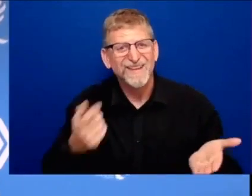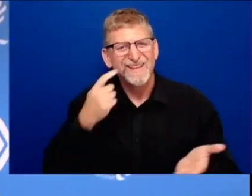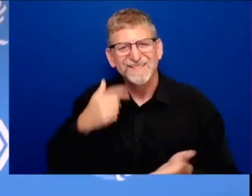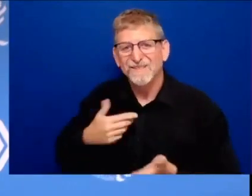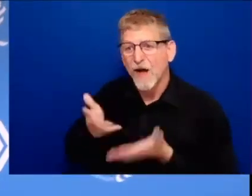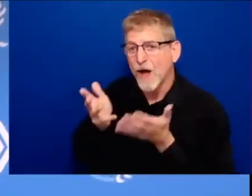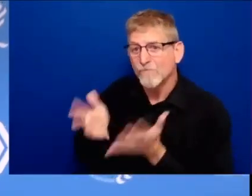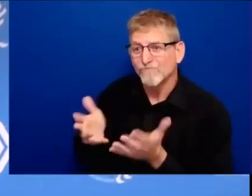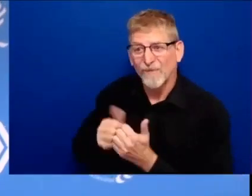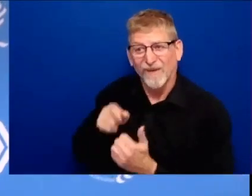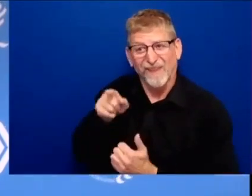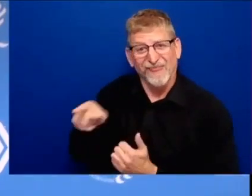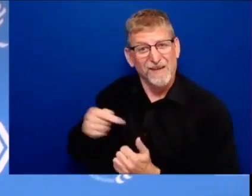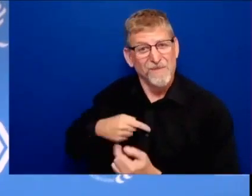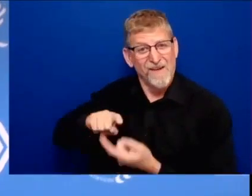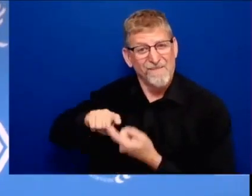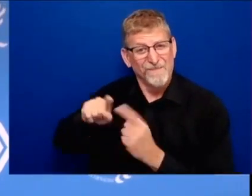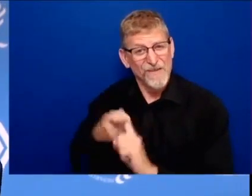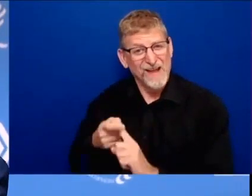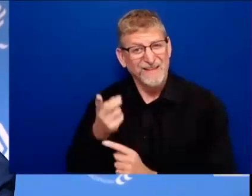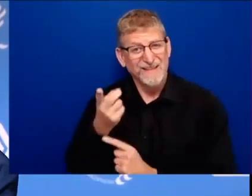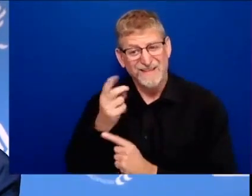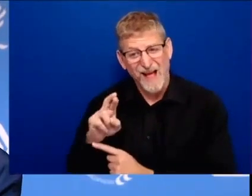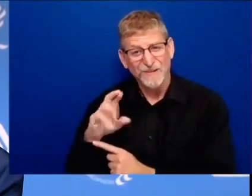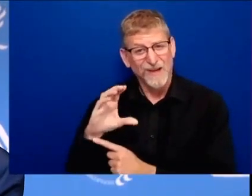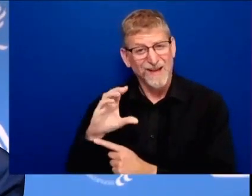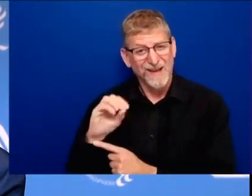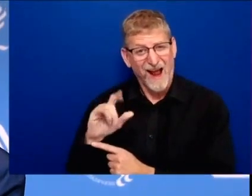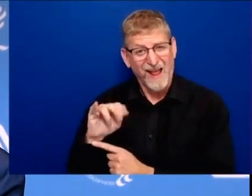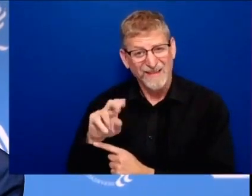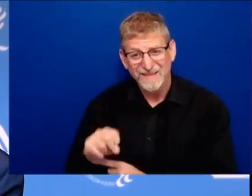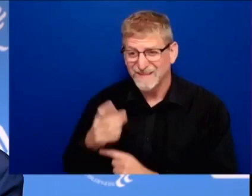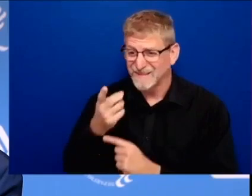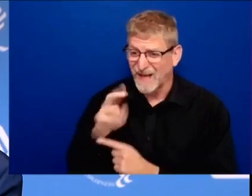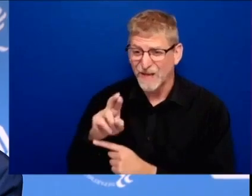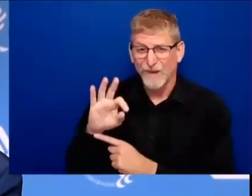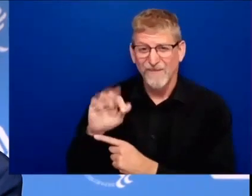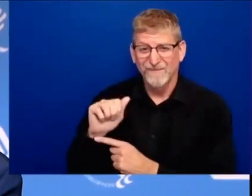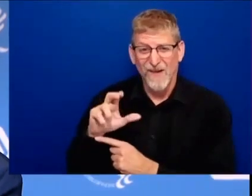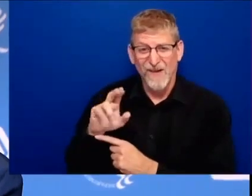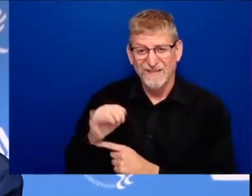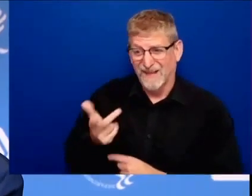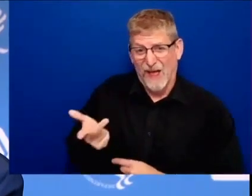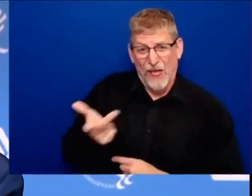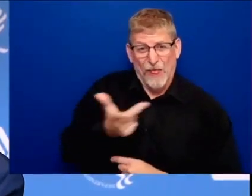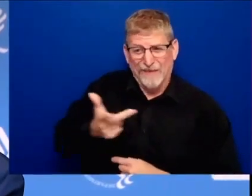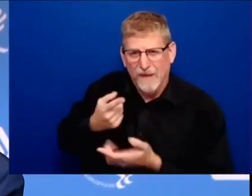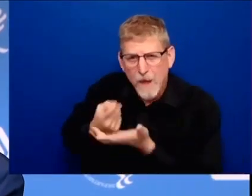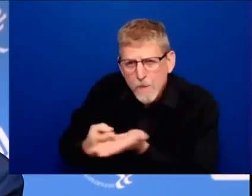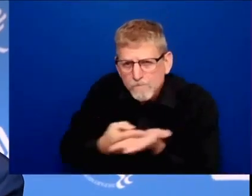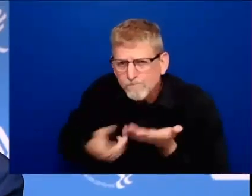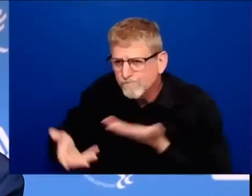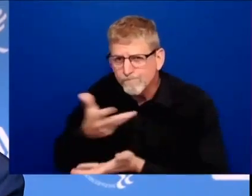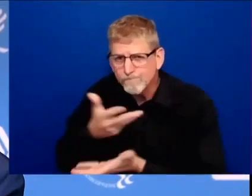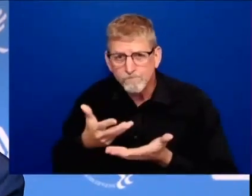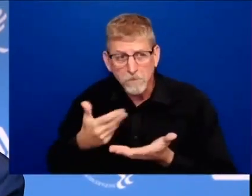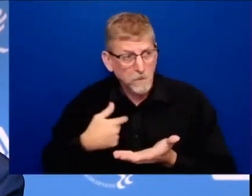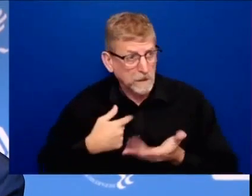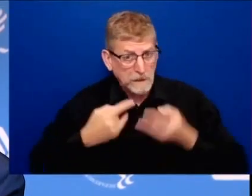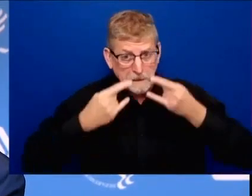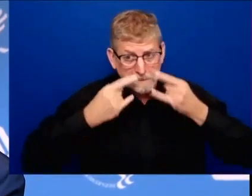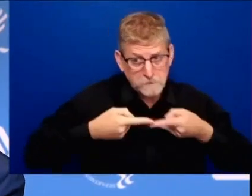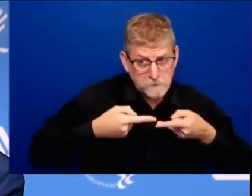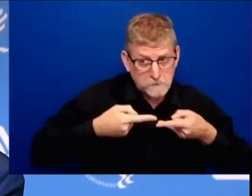dr fauci about whether or not i should take my mask off and the truth is although we're more than 10 feet away i think it's important that i not